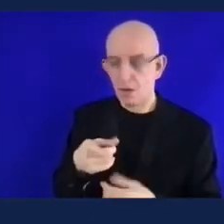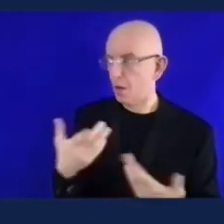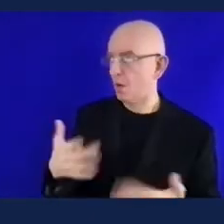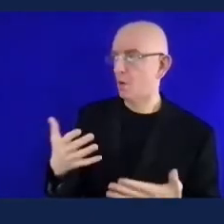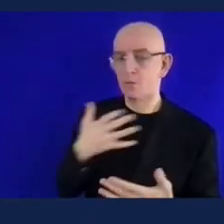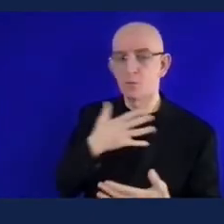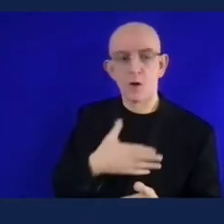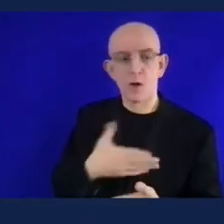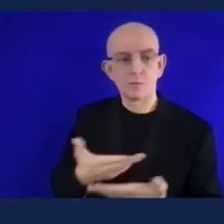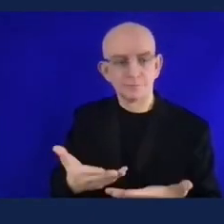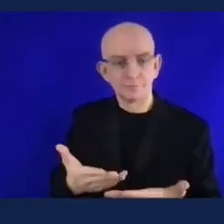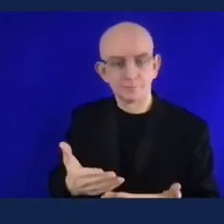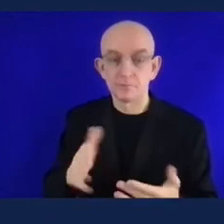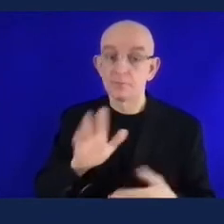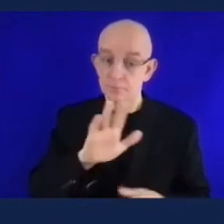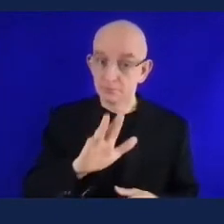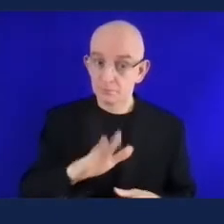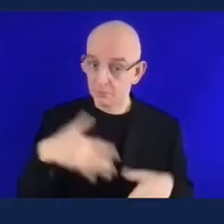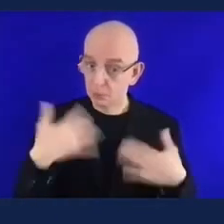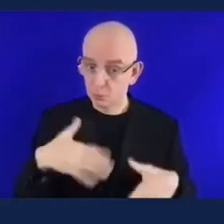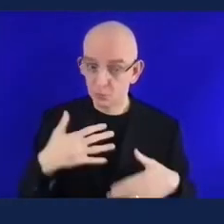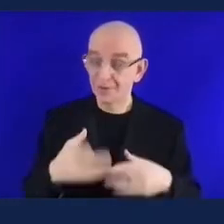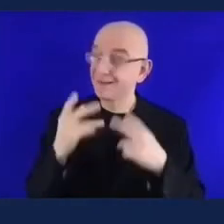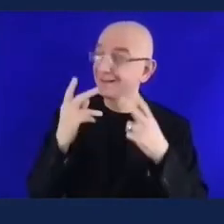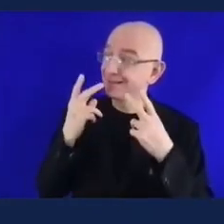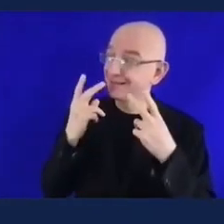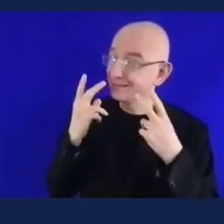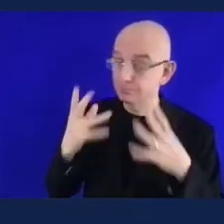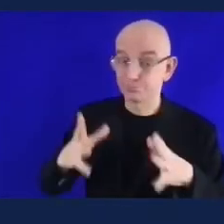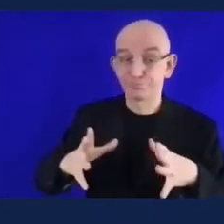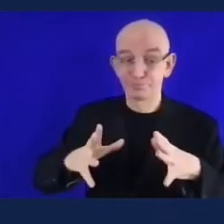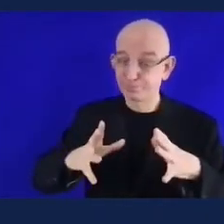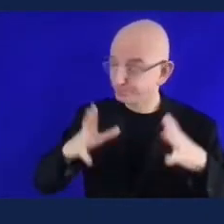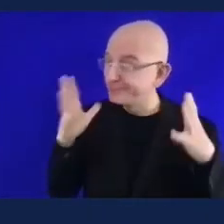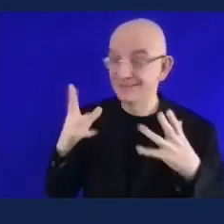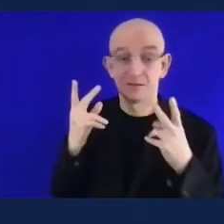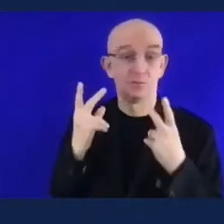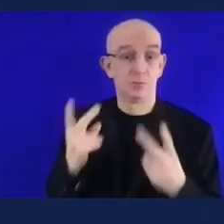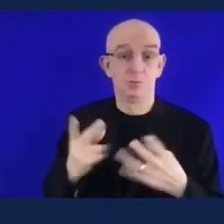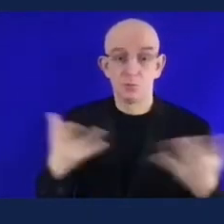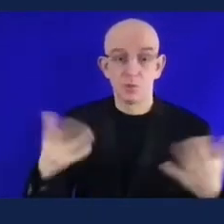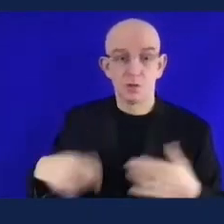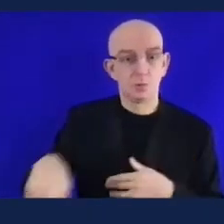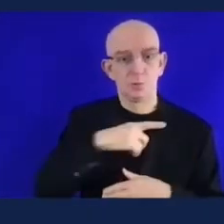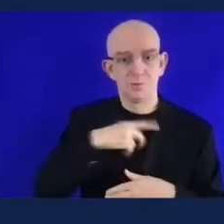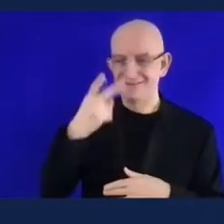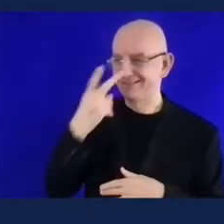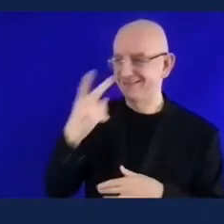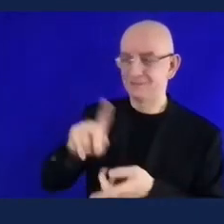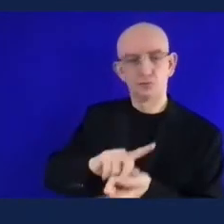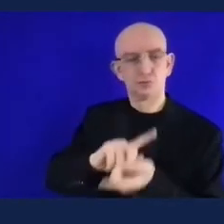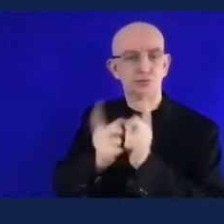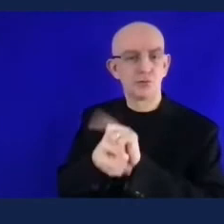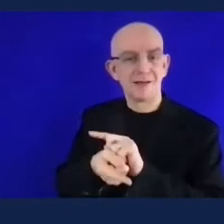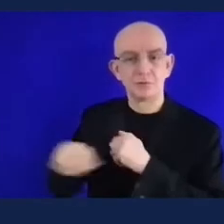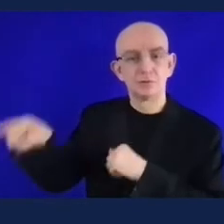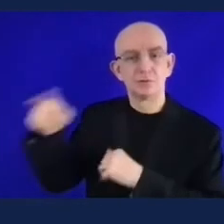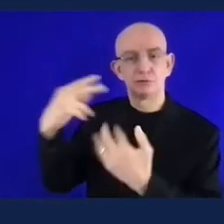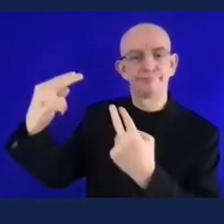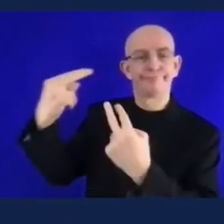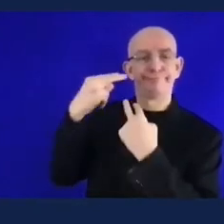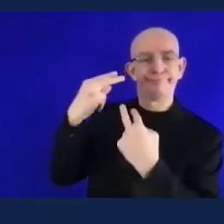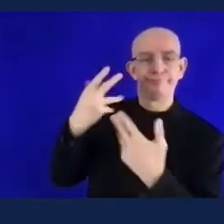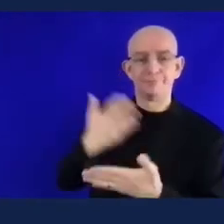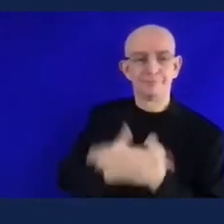as a negative and we really want to change that and it and there's a great quote from one of our paralympians who took part in um